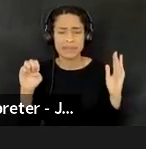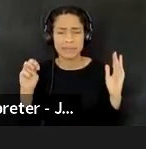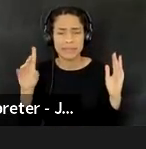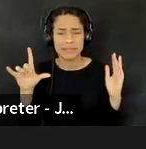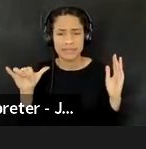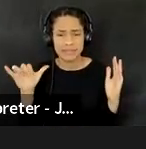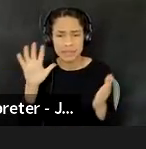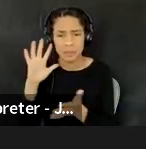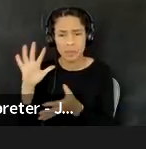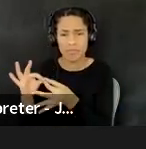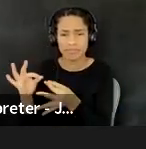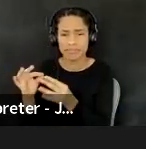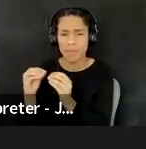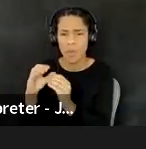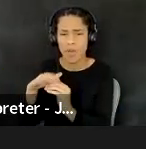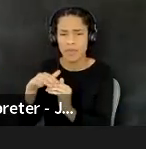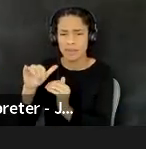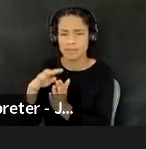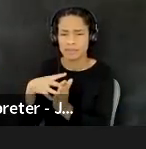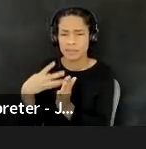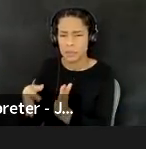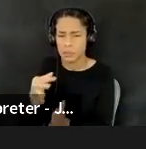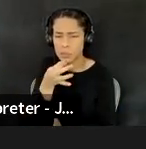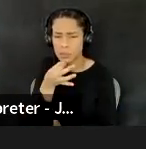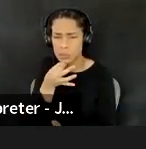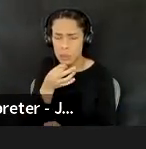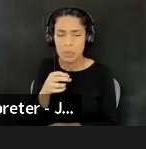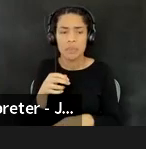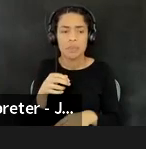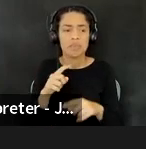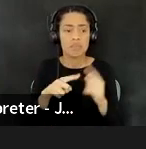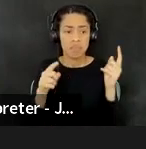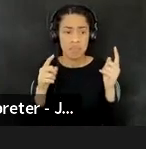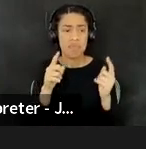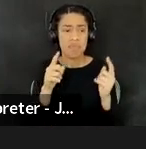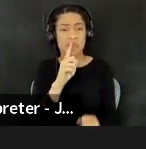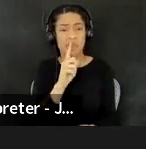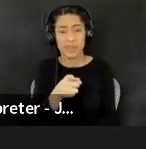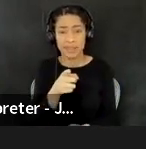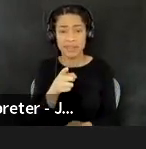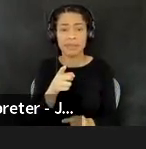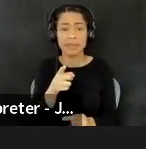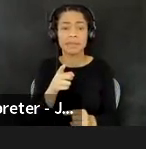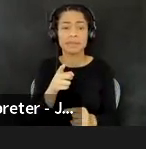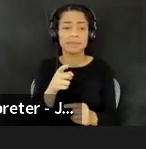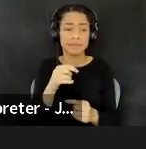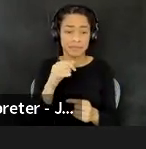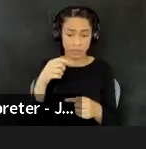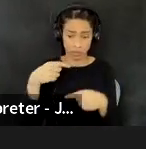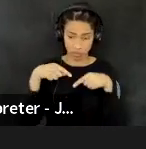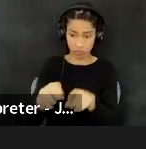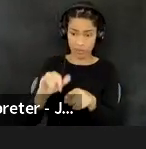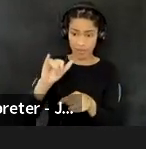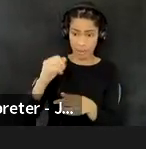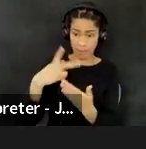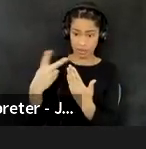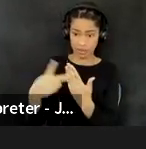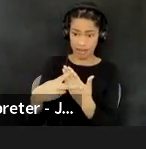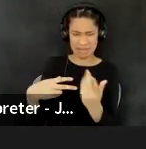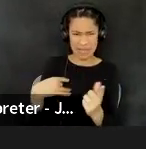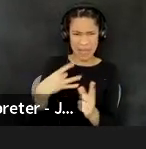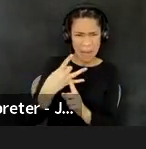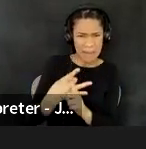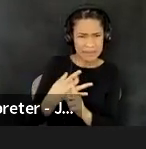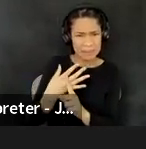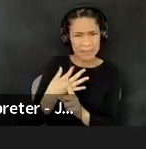um, um, shortly. Um, but over, over those, uh, eight or nine months, uh, there was, uh,